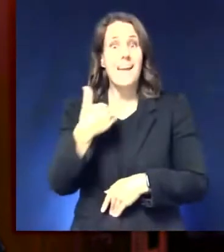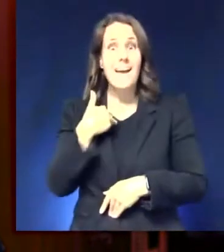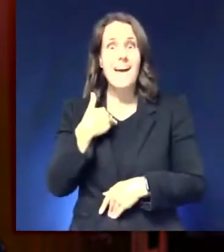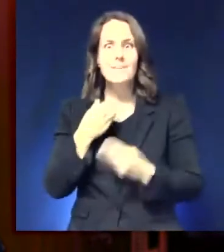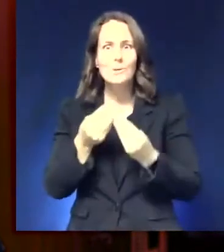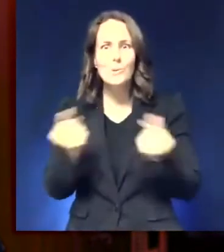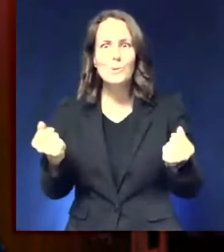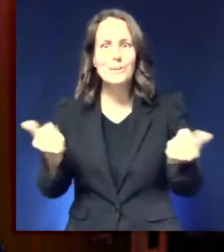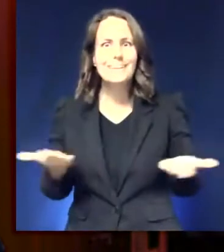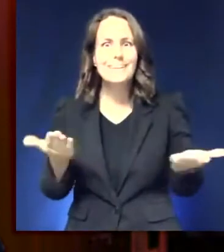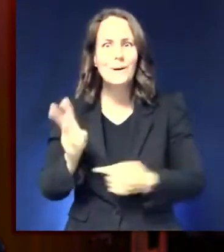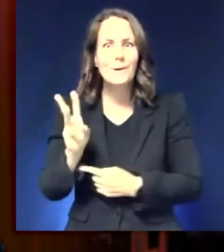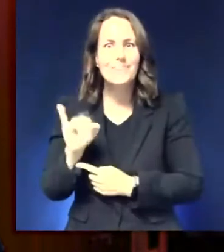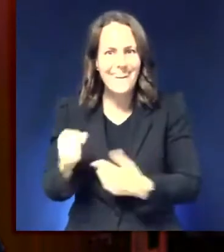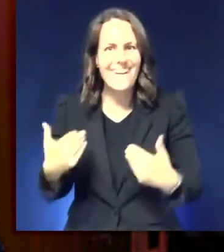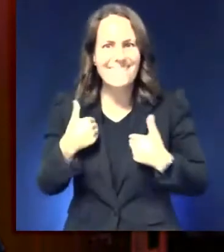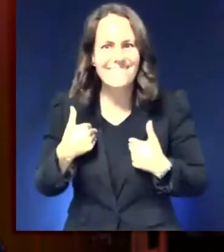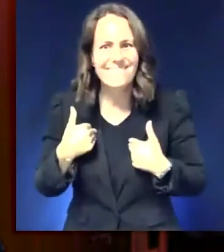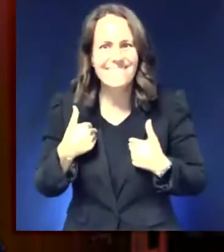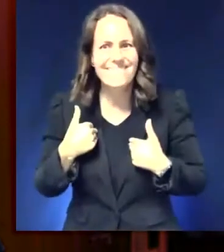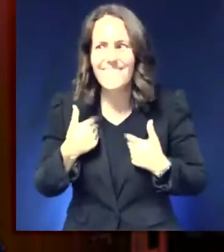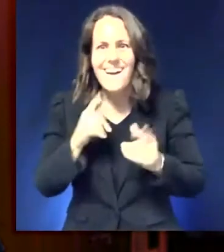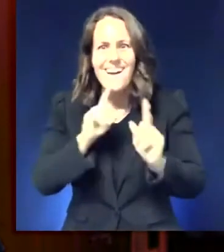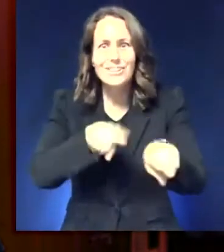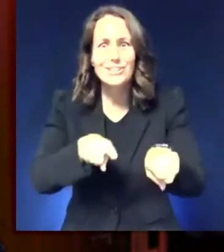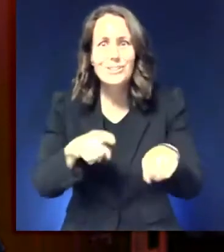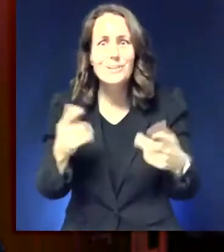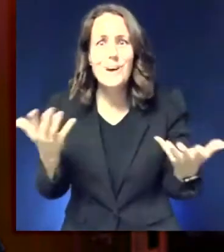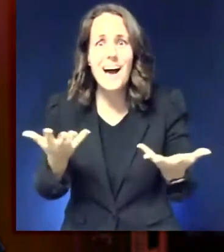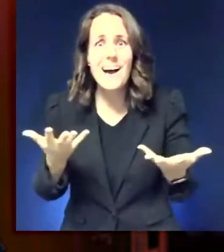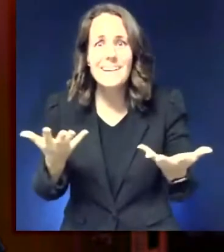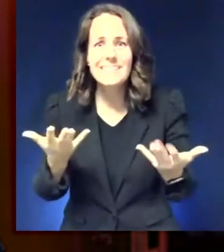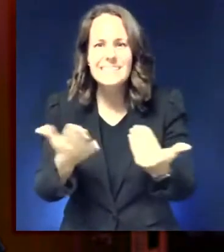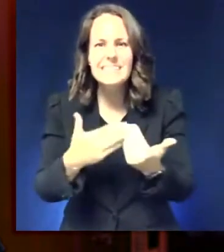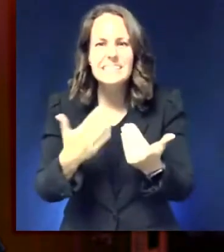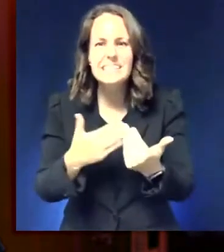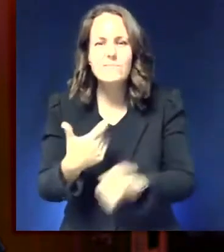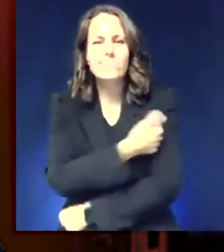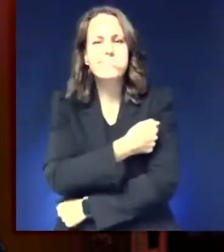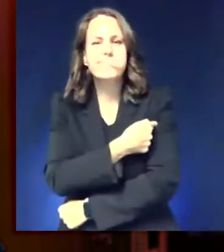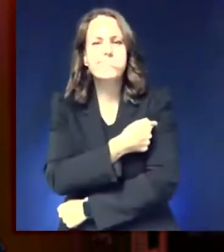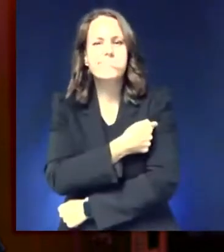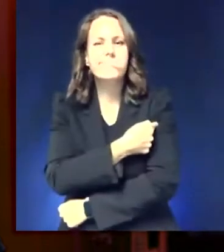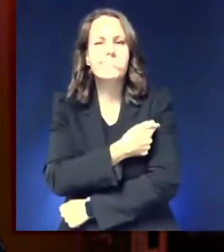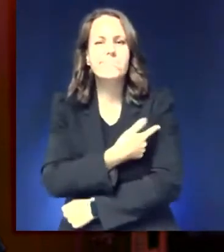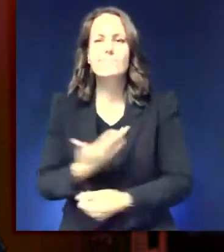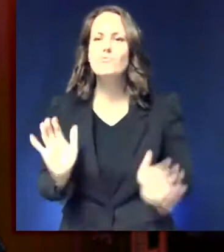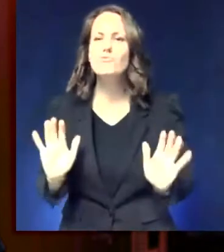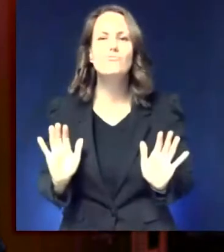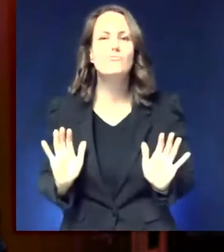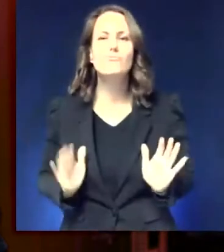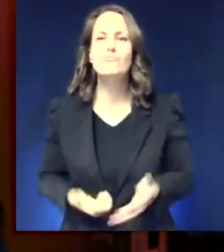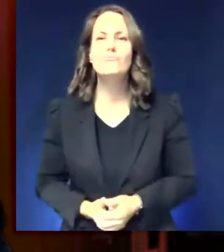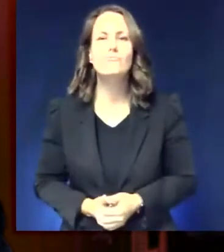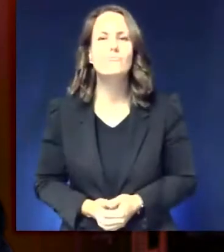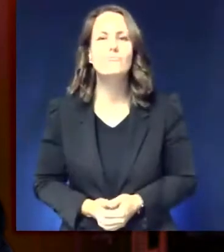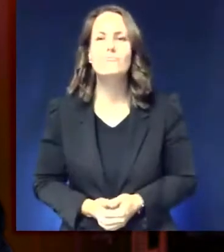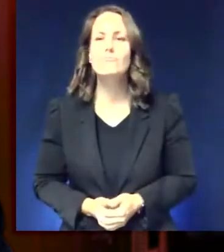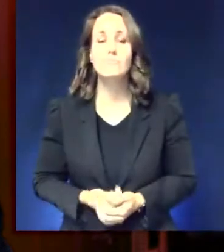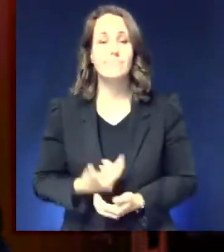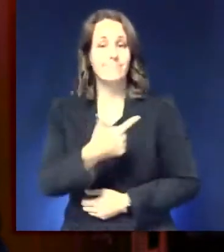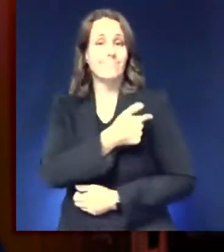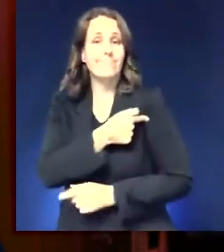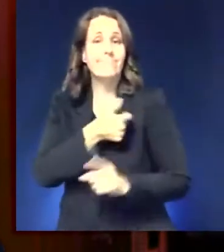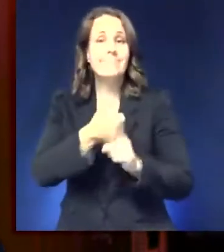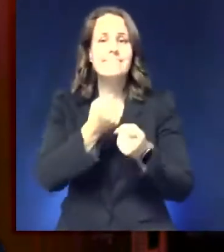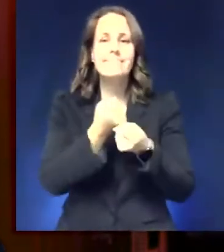answer is simple. Get vaccinated. The vaccine is safe and effective, and getting vaccinated